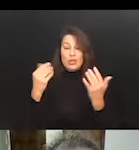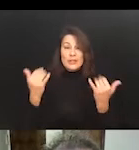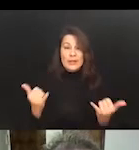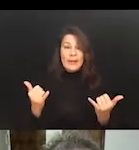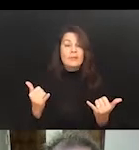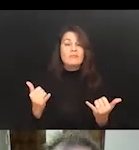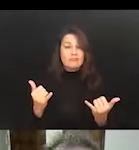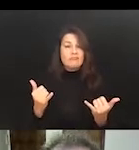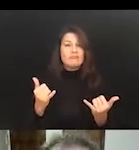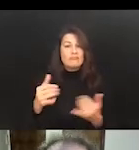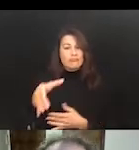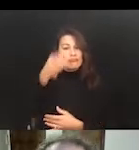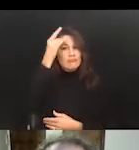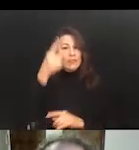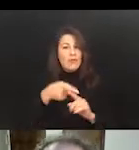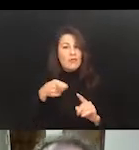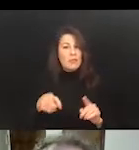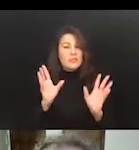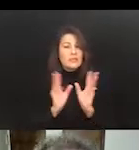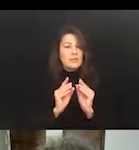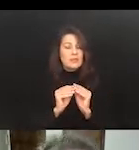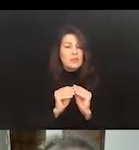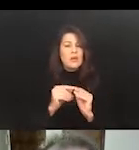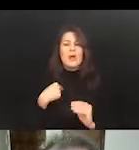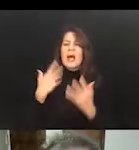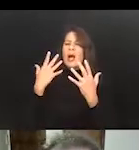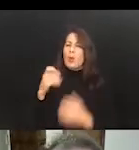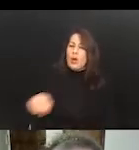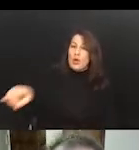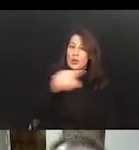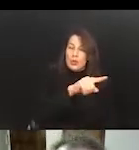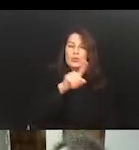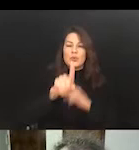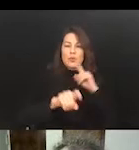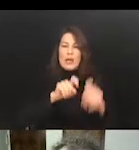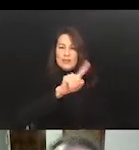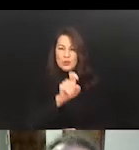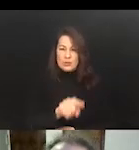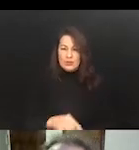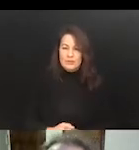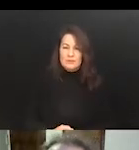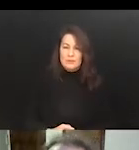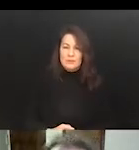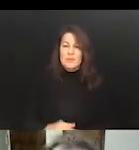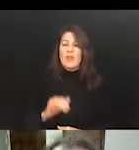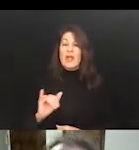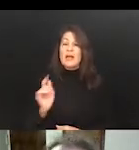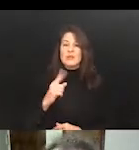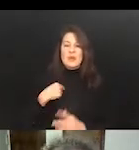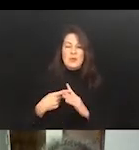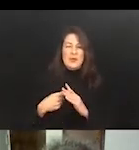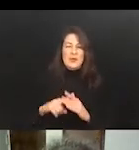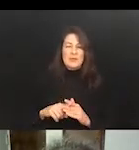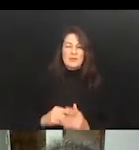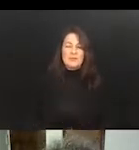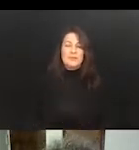seminar today is that I want you to ask questions. And so that's where I'll begin. And if we can have the